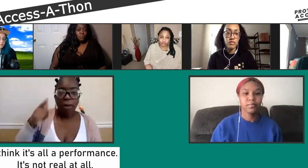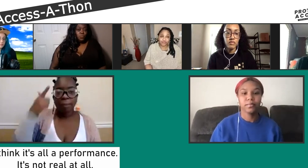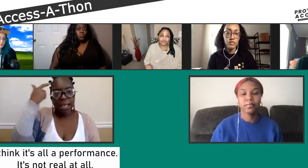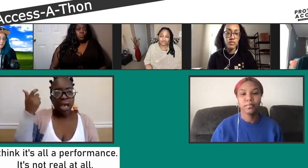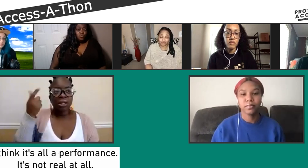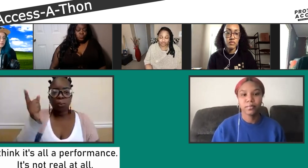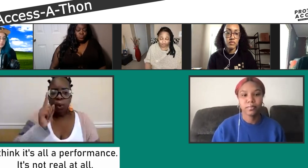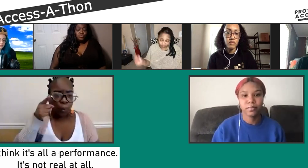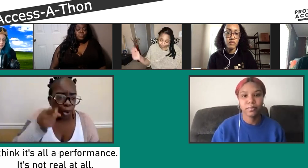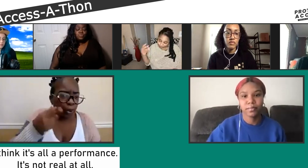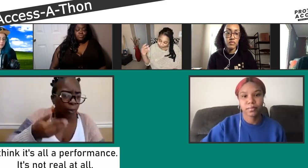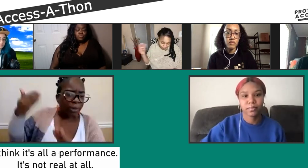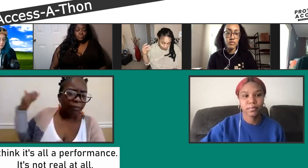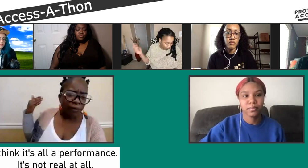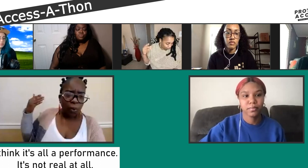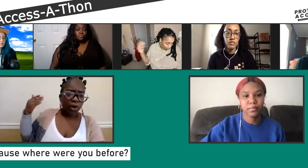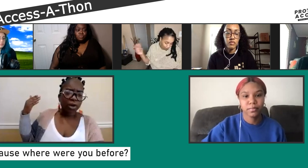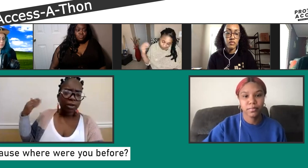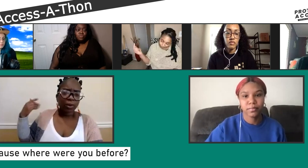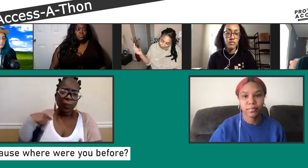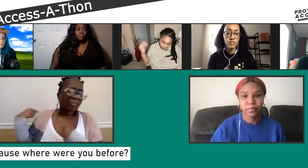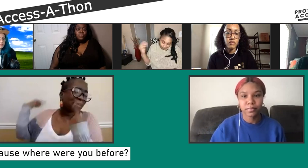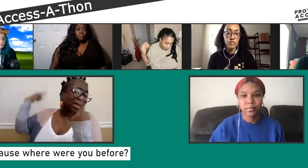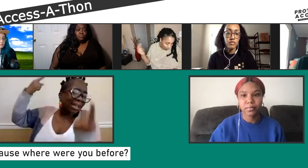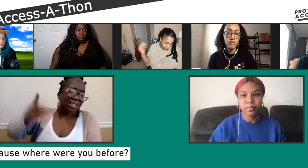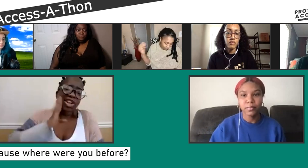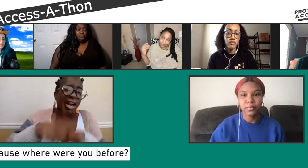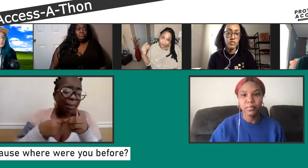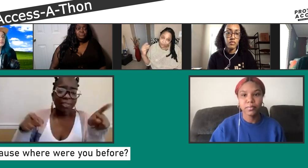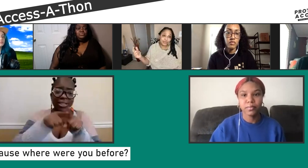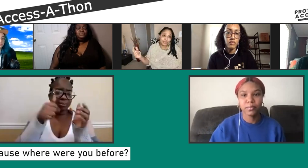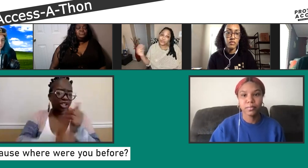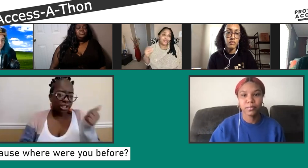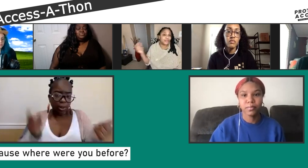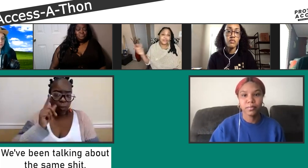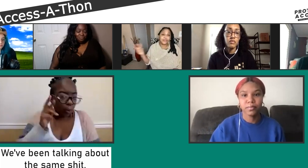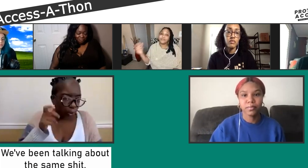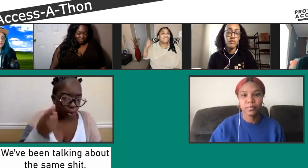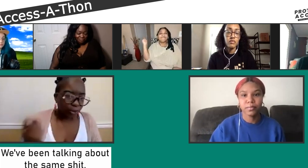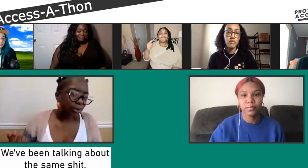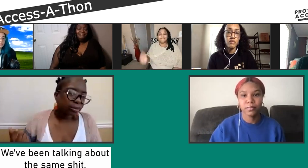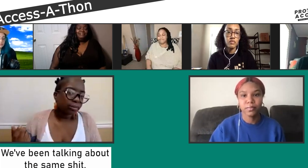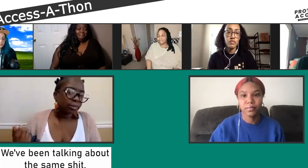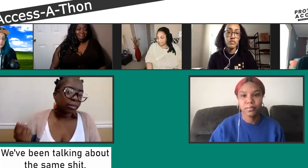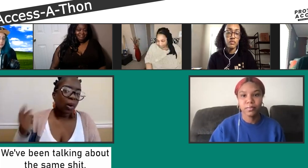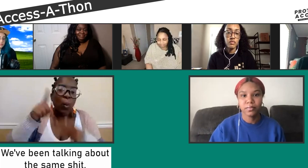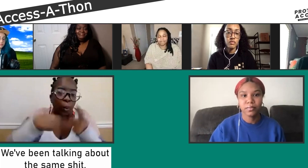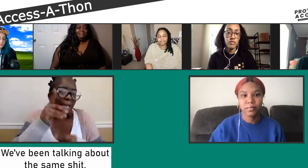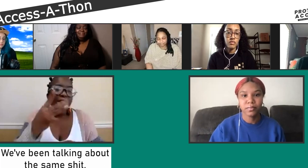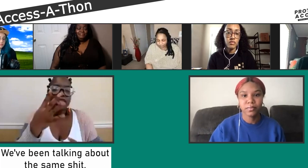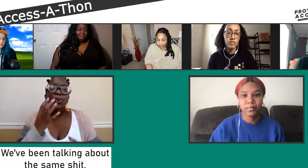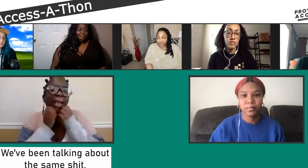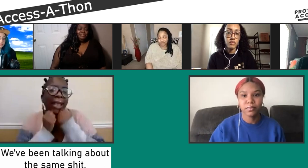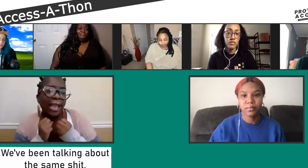act. I don't think it's real at all, because where were you way before these incidents? We've been talking